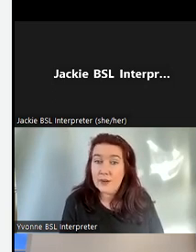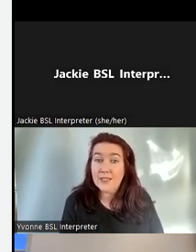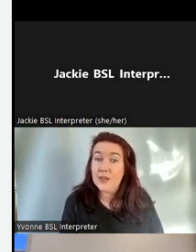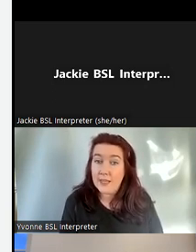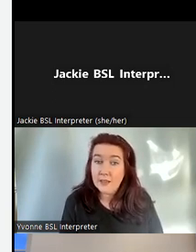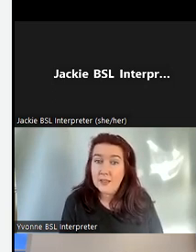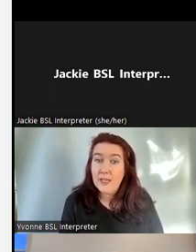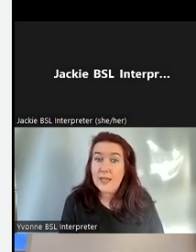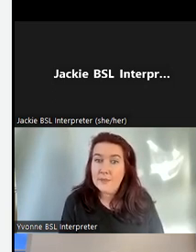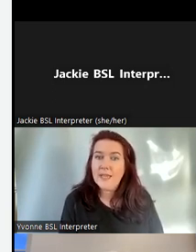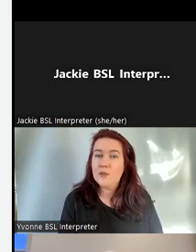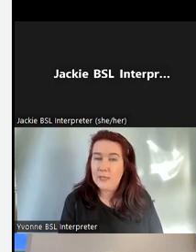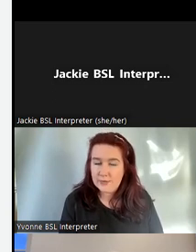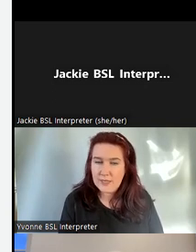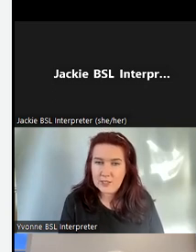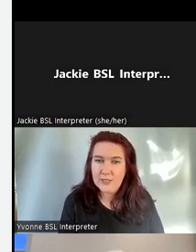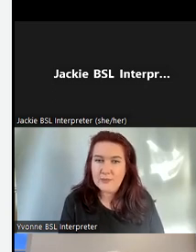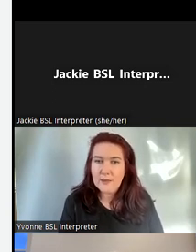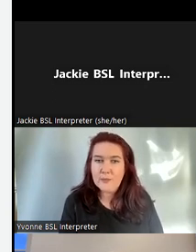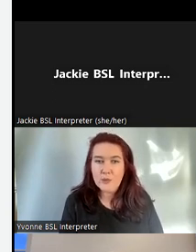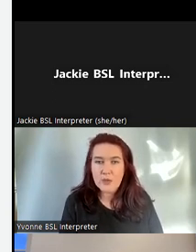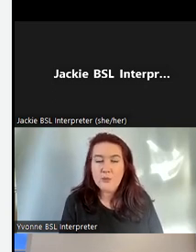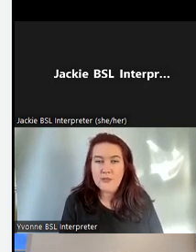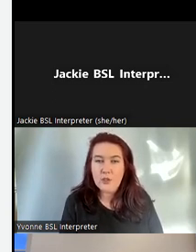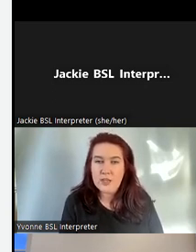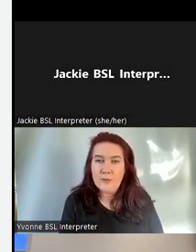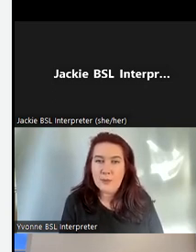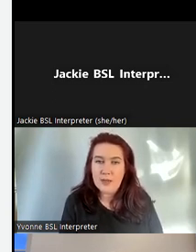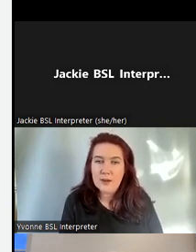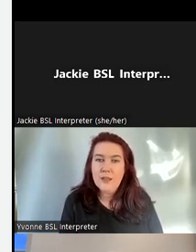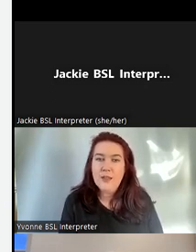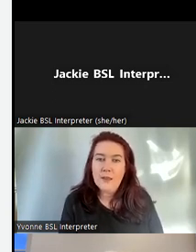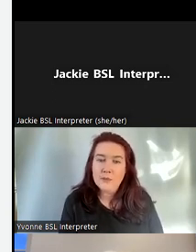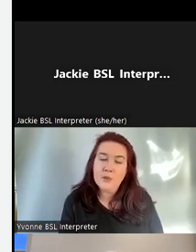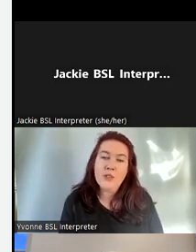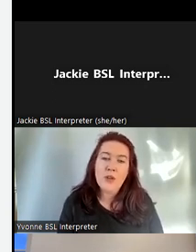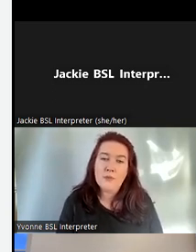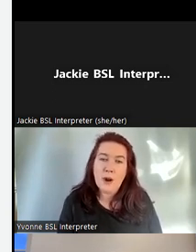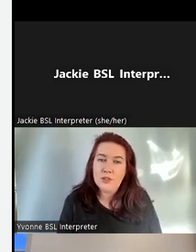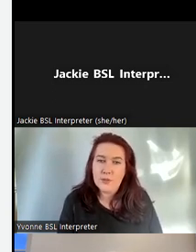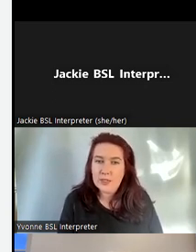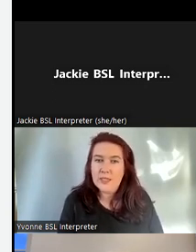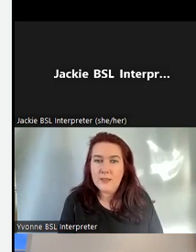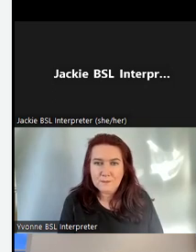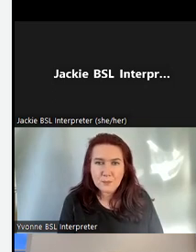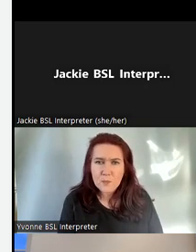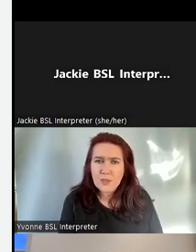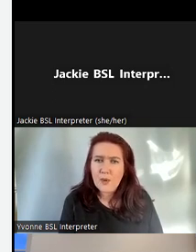and again we're going to have another in Carlisle and next week actually and so we're hoping to have a lot of Deaf people there and so we do have partnership